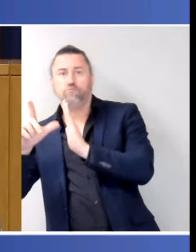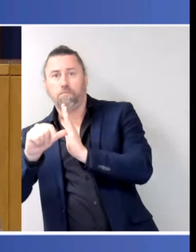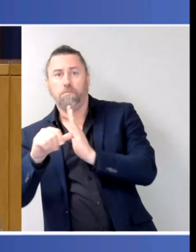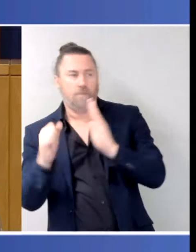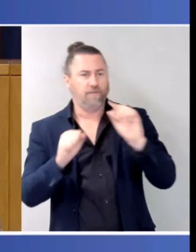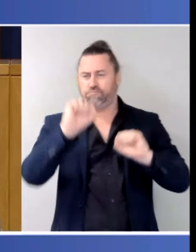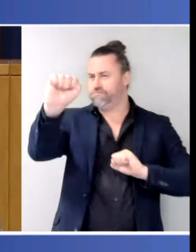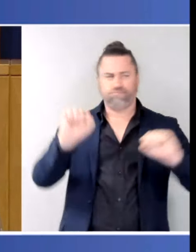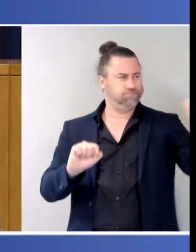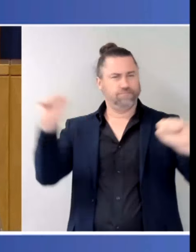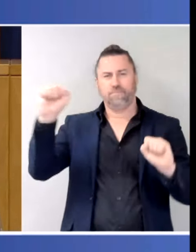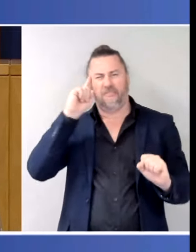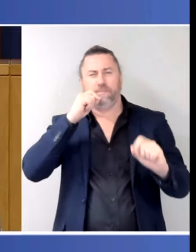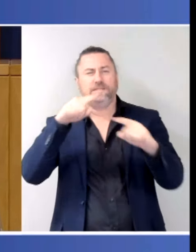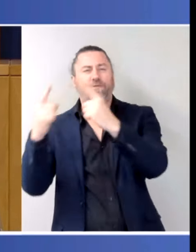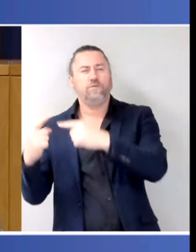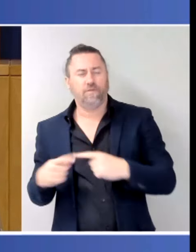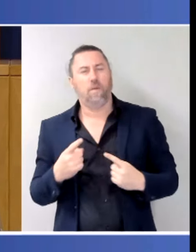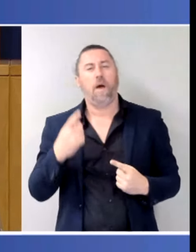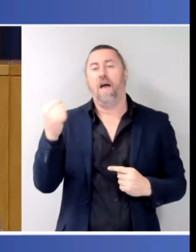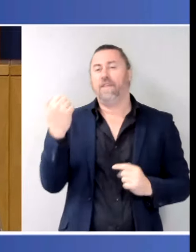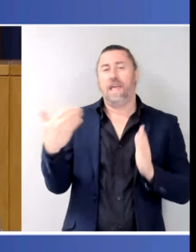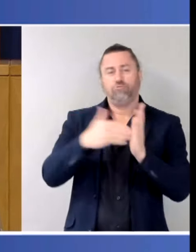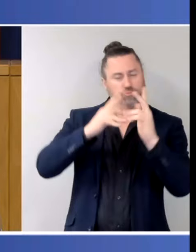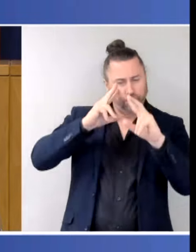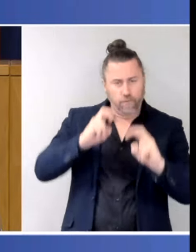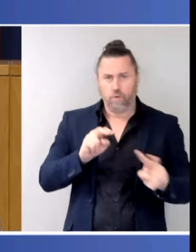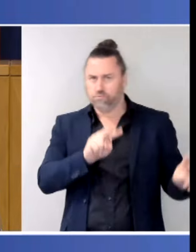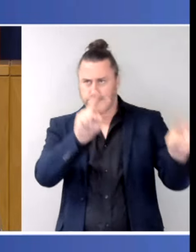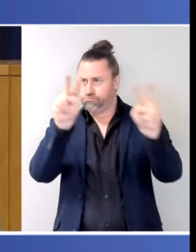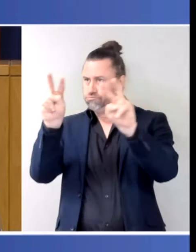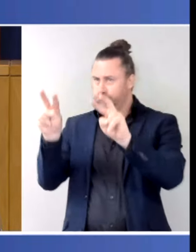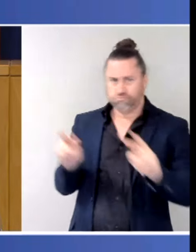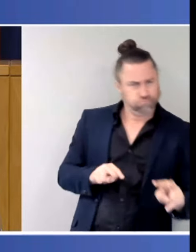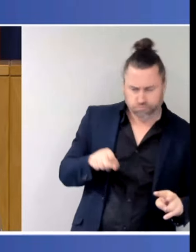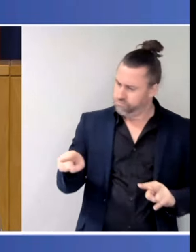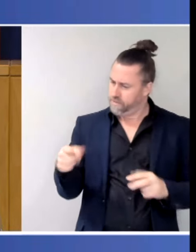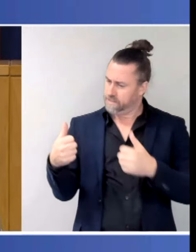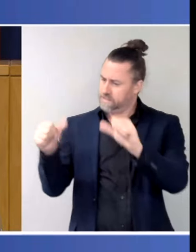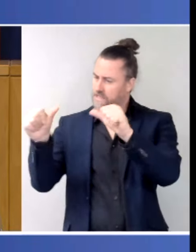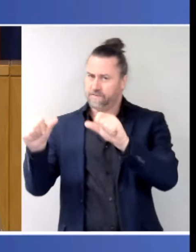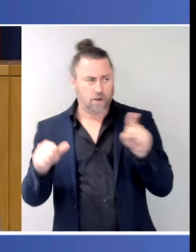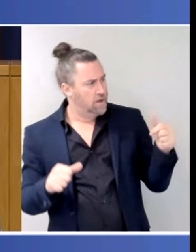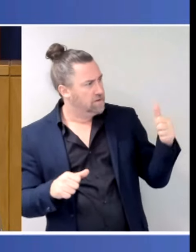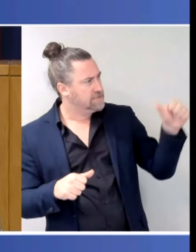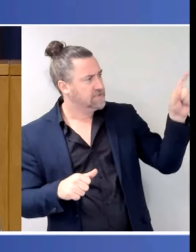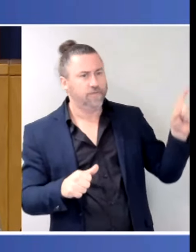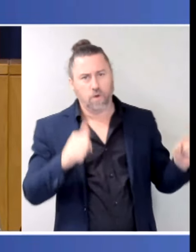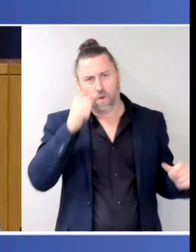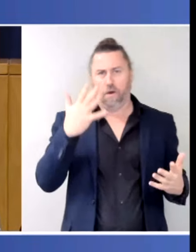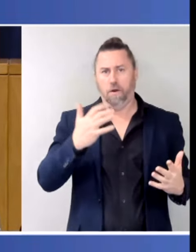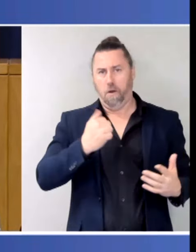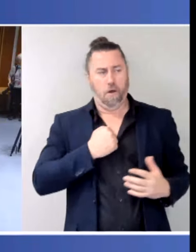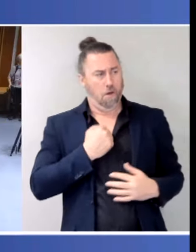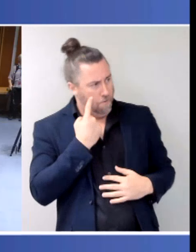review will see what works in other jurisdictions, and like a good federation, we'll steal what works and apply it to our own area. Thanks.